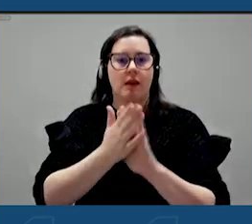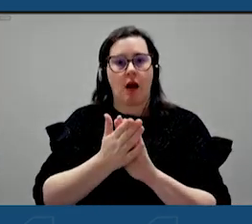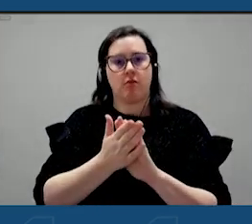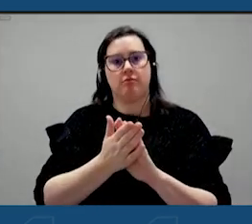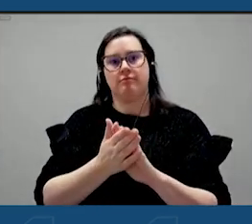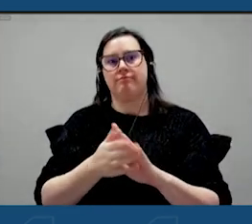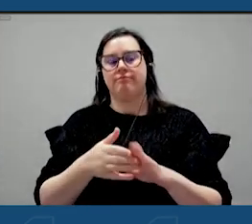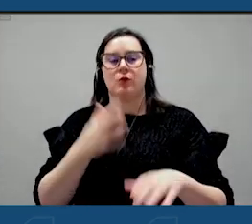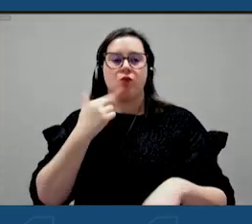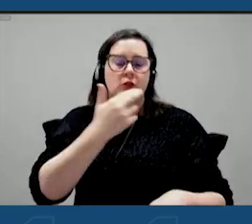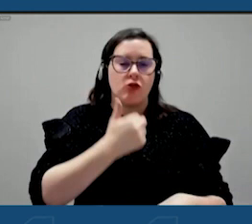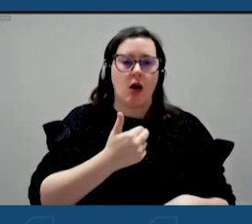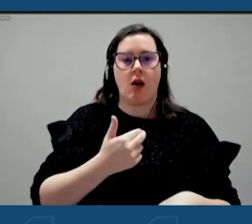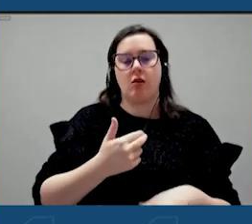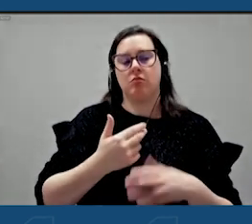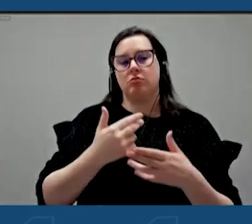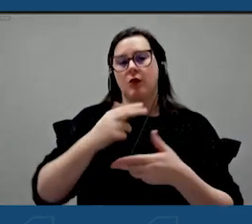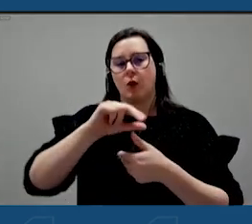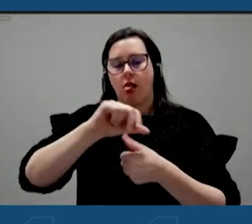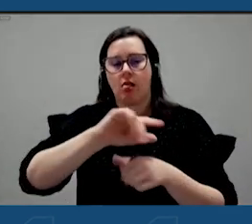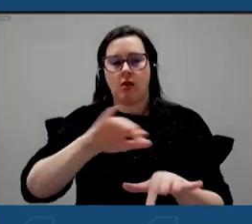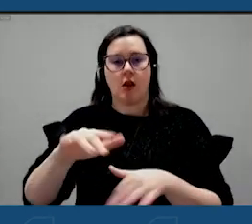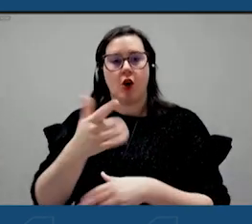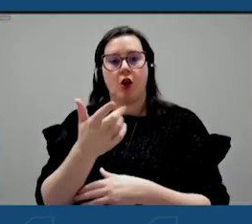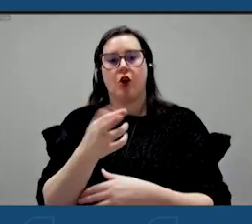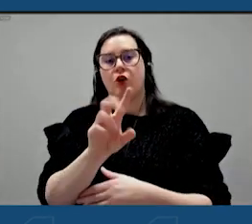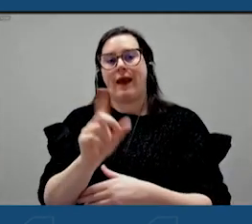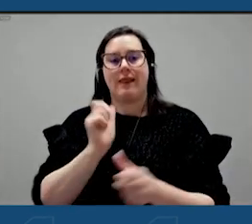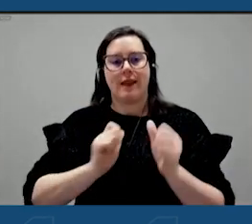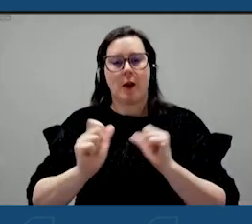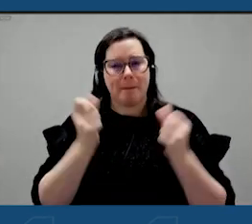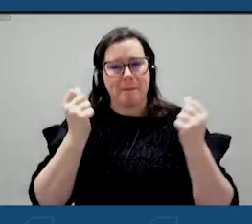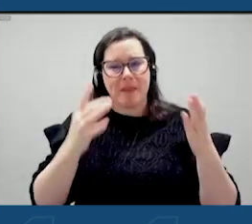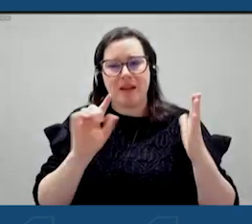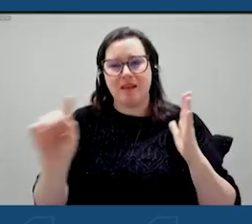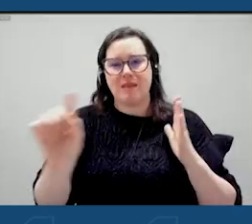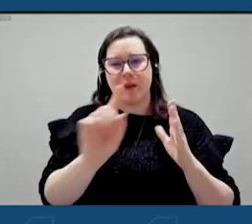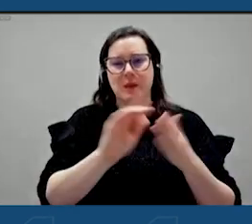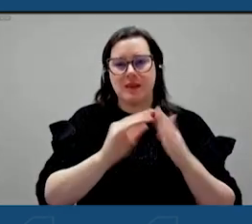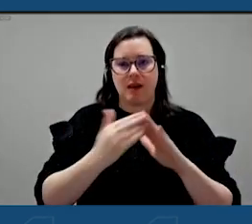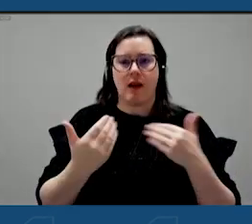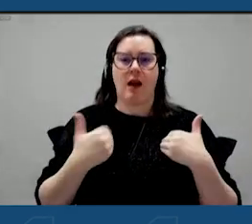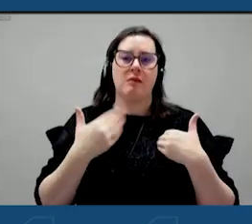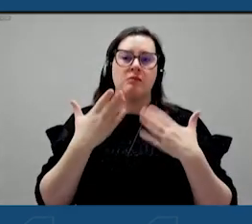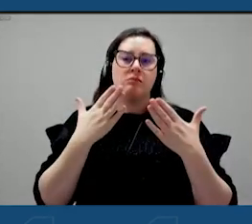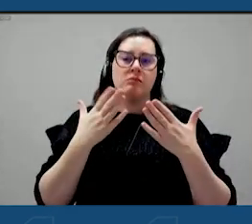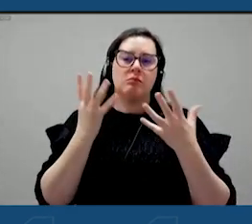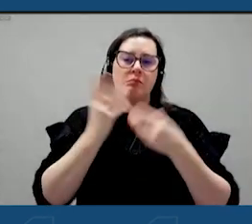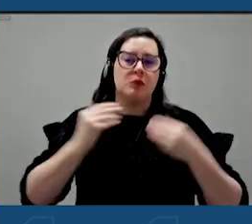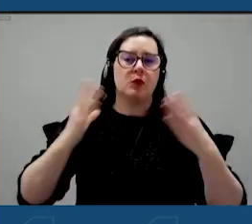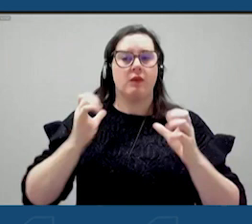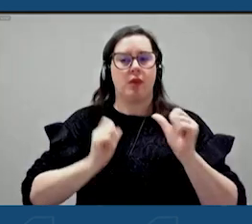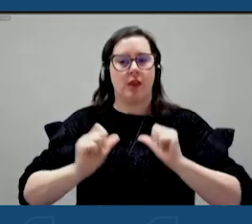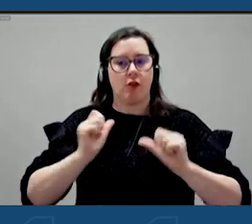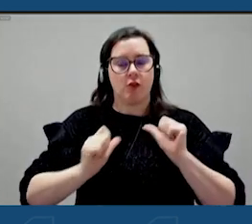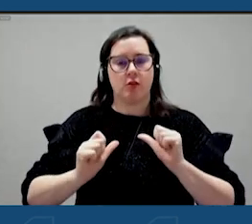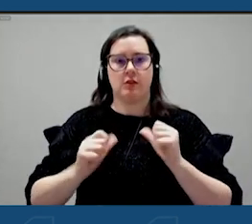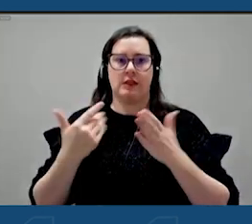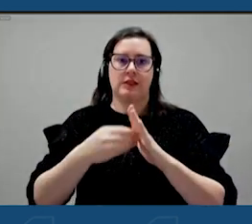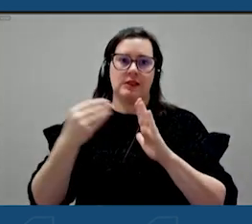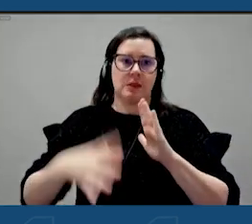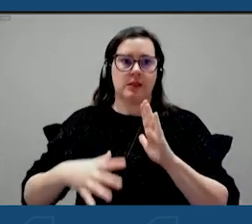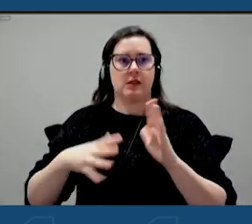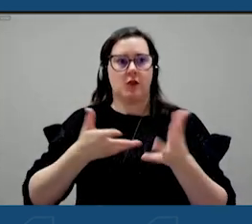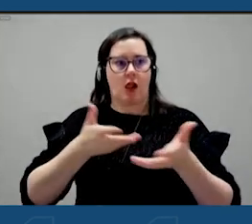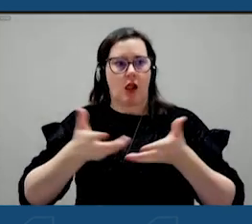Theater. So many of these downtowns have charming theaters and they, they're just expensive to maintain. And sometimes it just gets to be much,